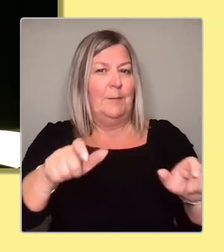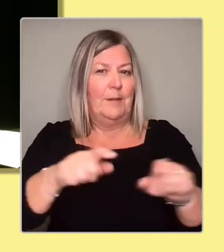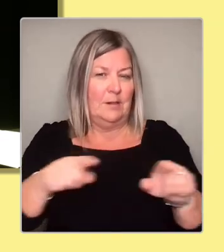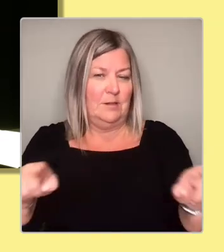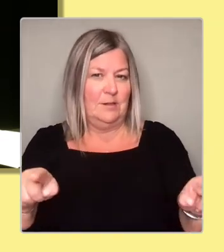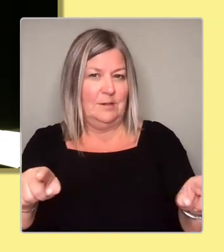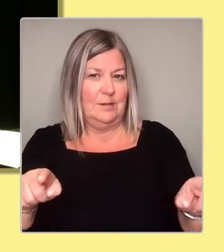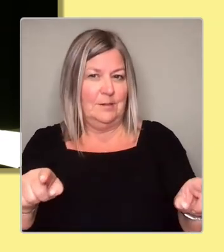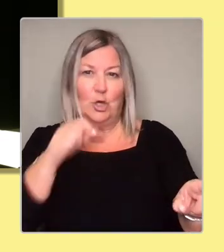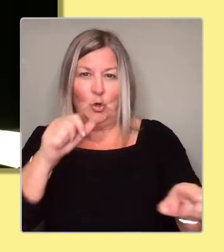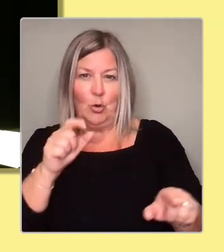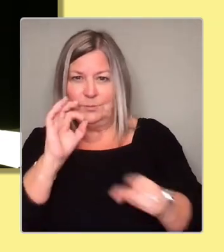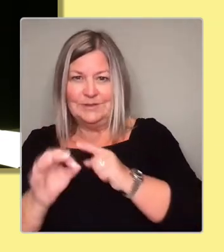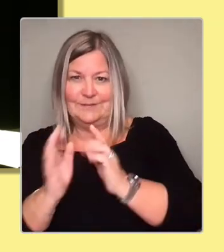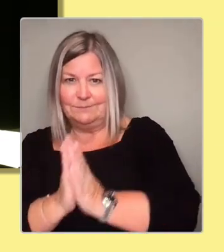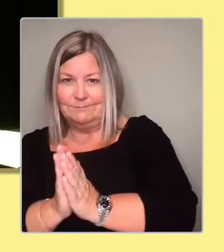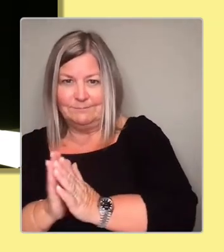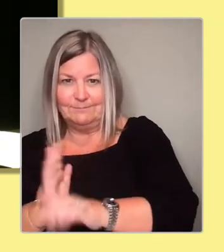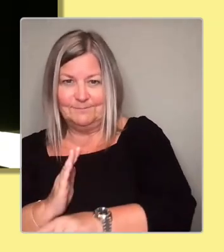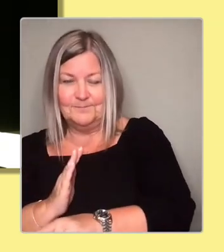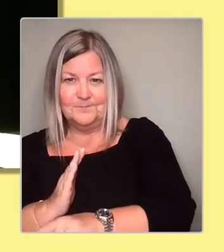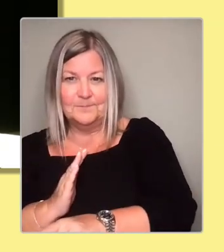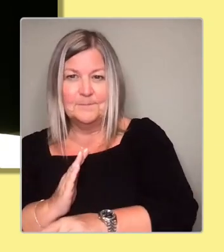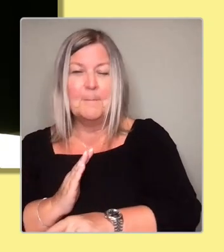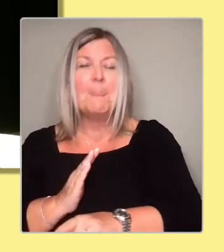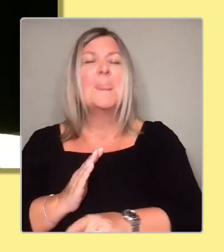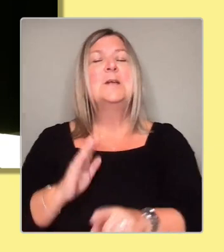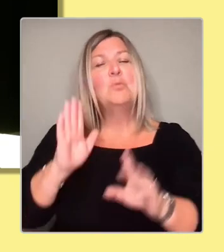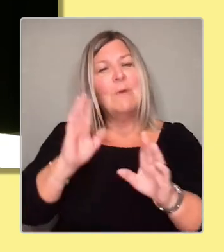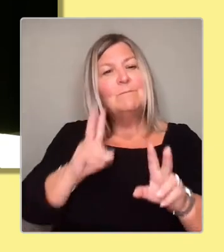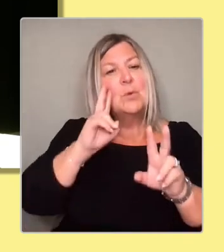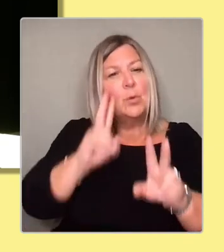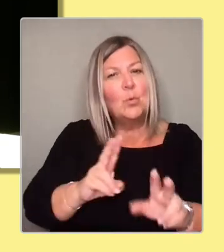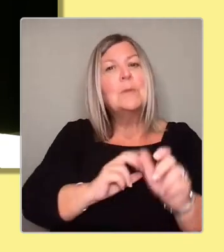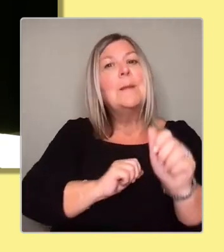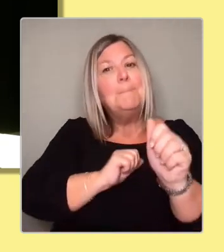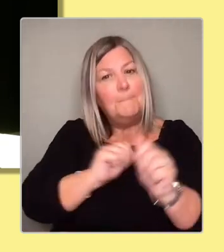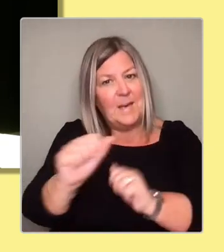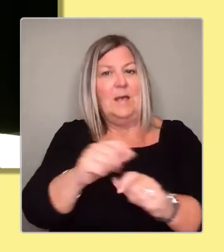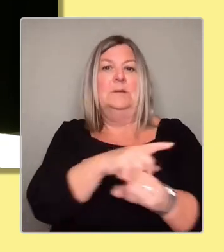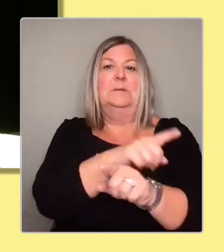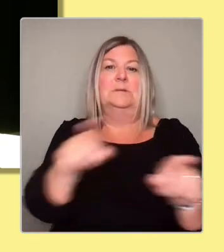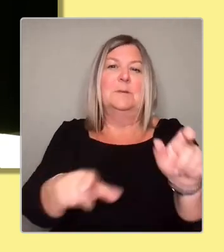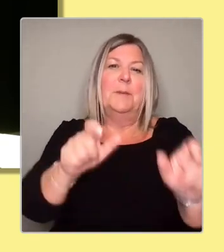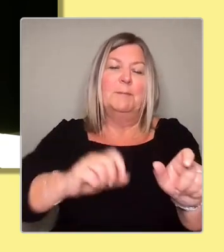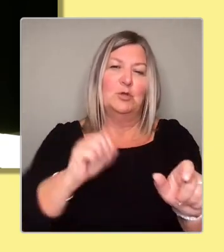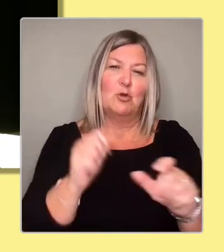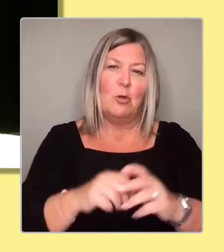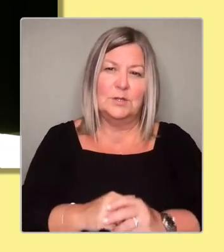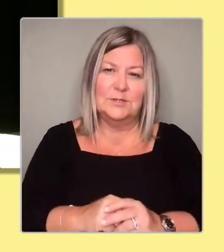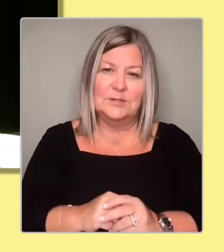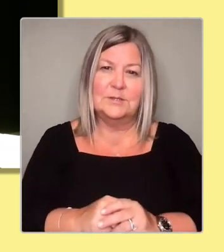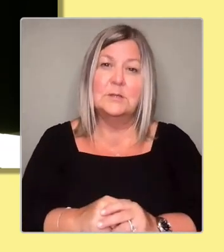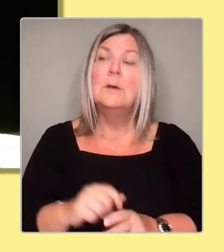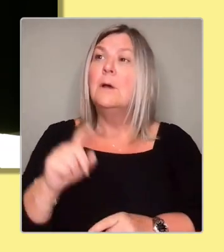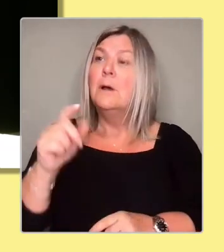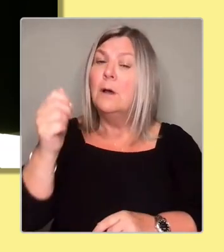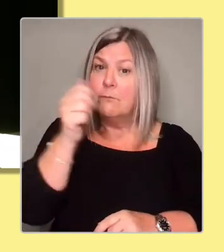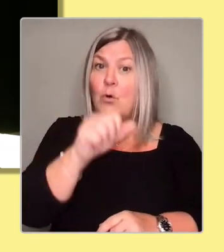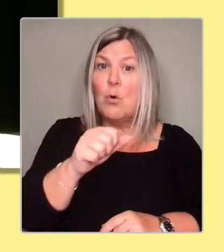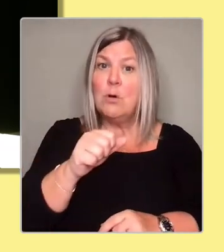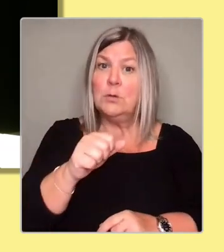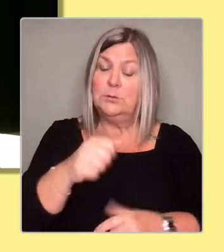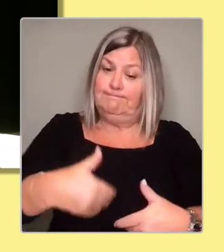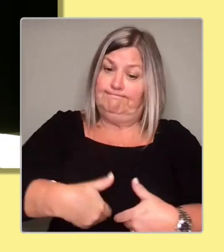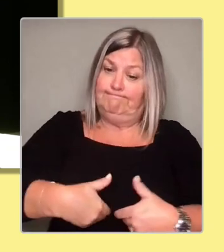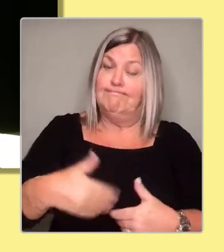interests of all of society. That's important. Now, of course, there's issues of conscience. If I took the assisted dying legislation as one